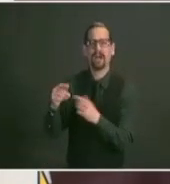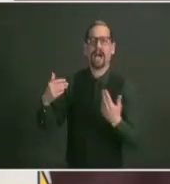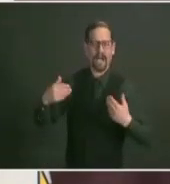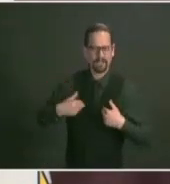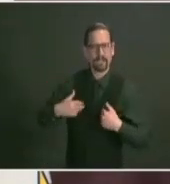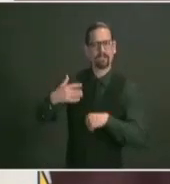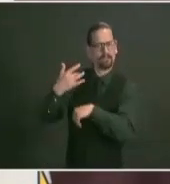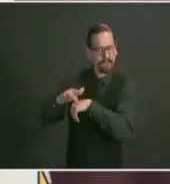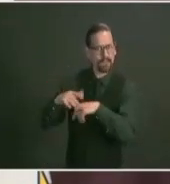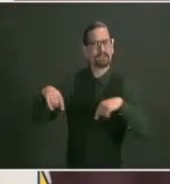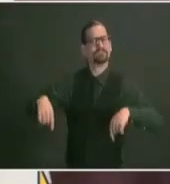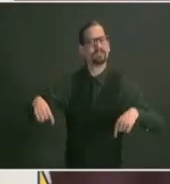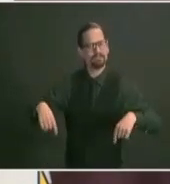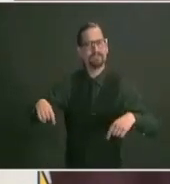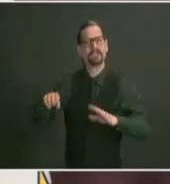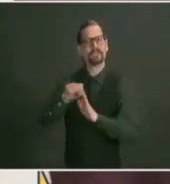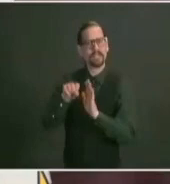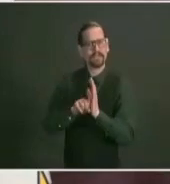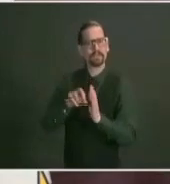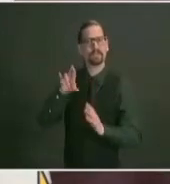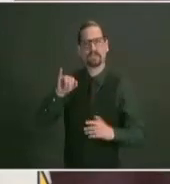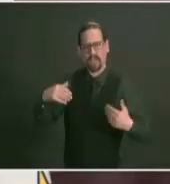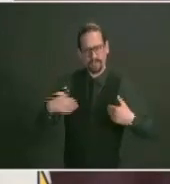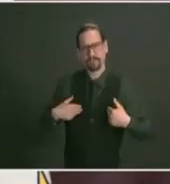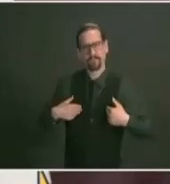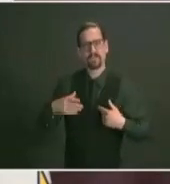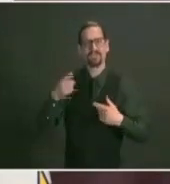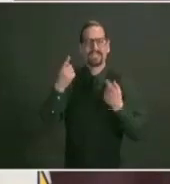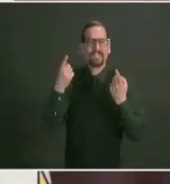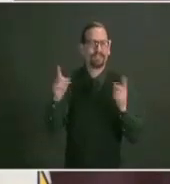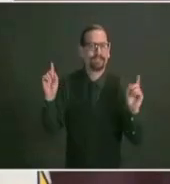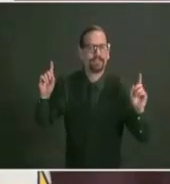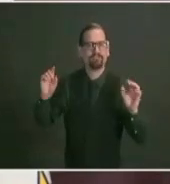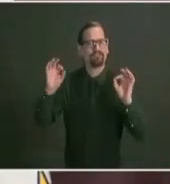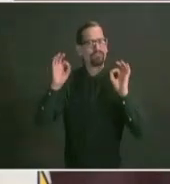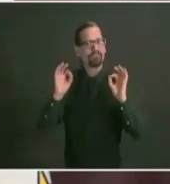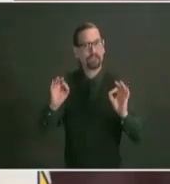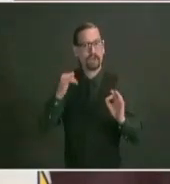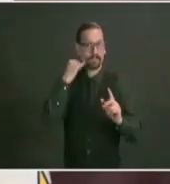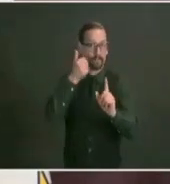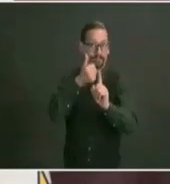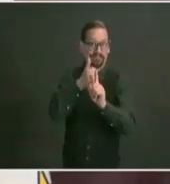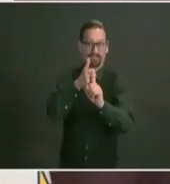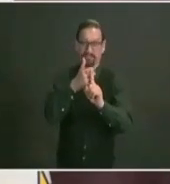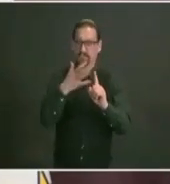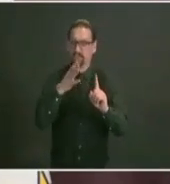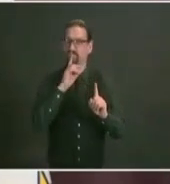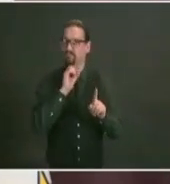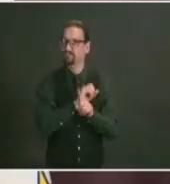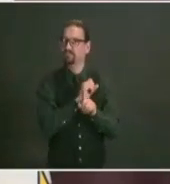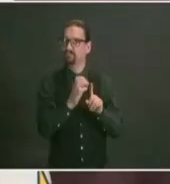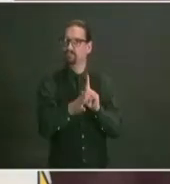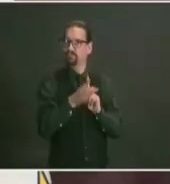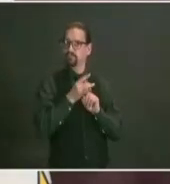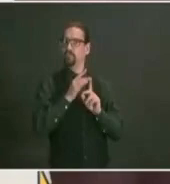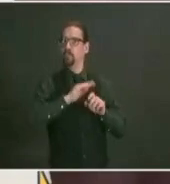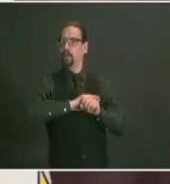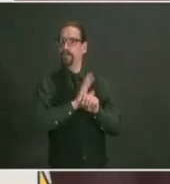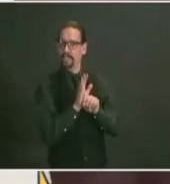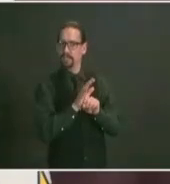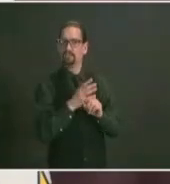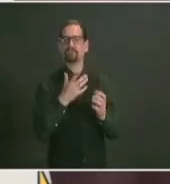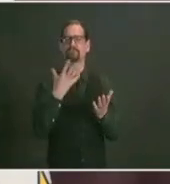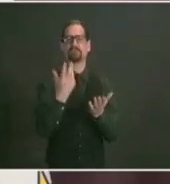very effective it's keeping people out of the hospital it's doing exactly what we need it to do but we need you to